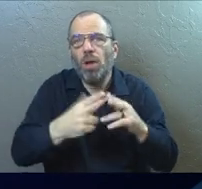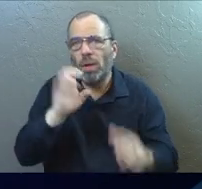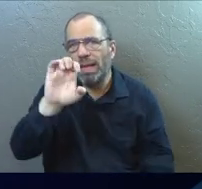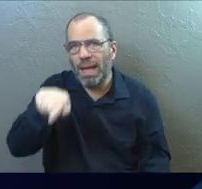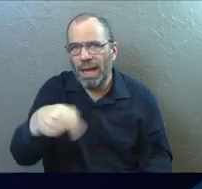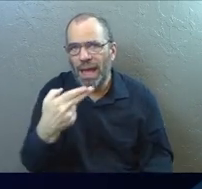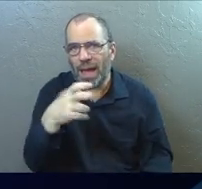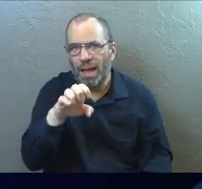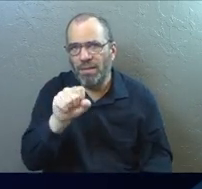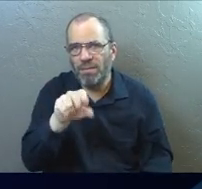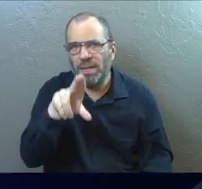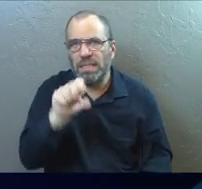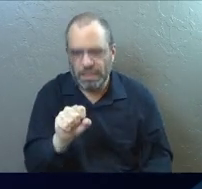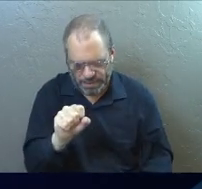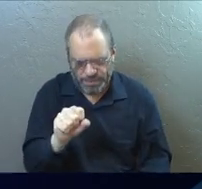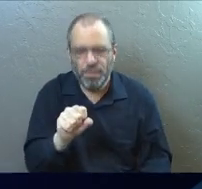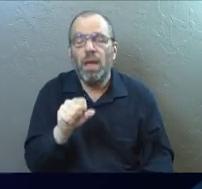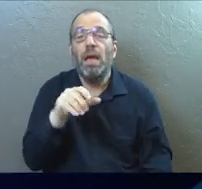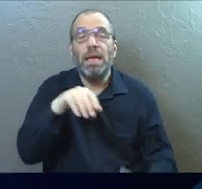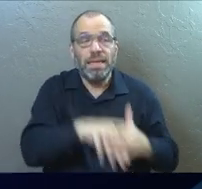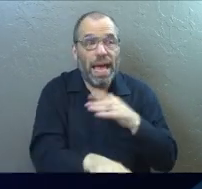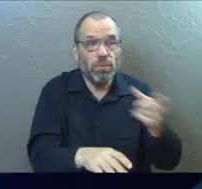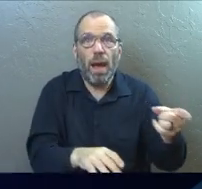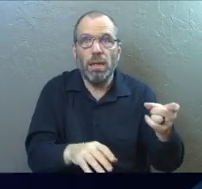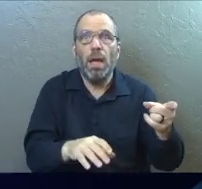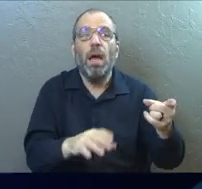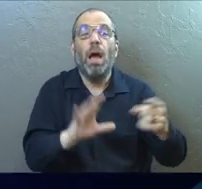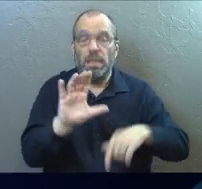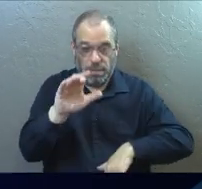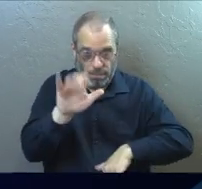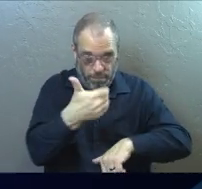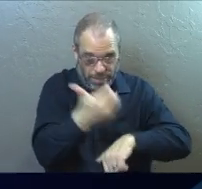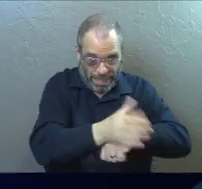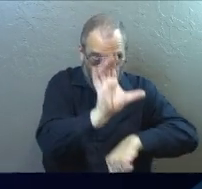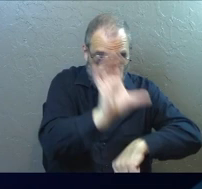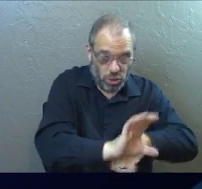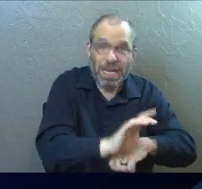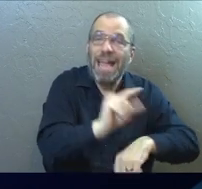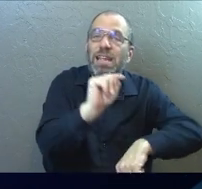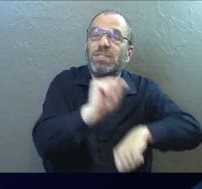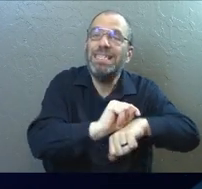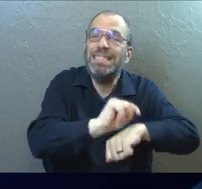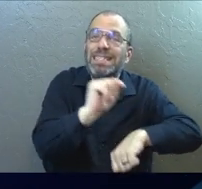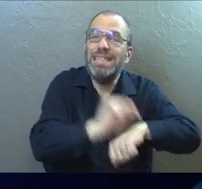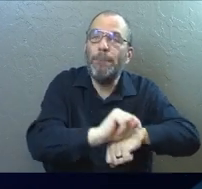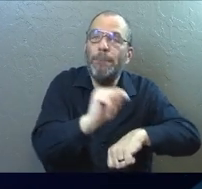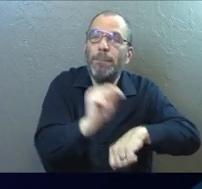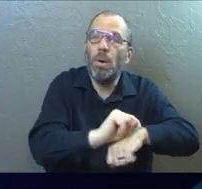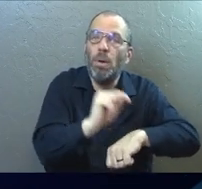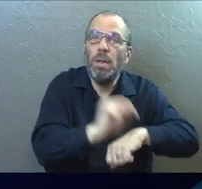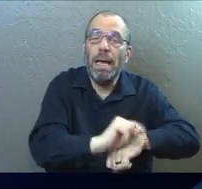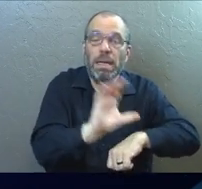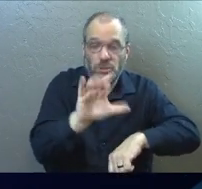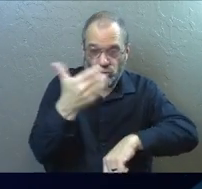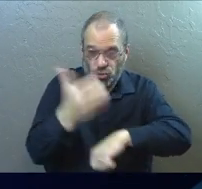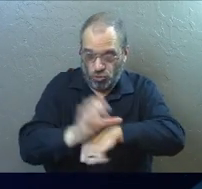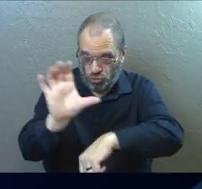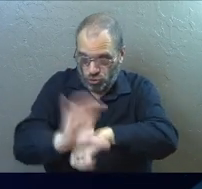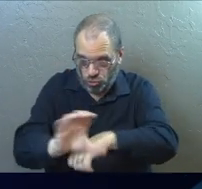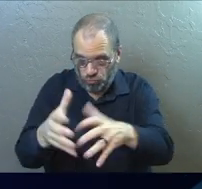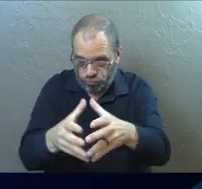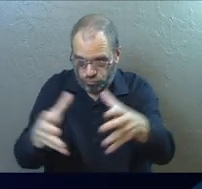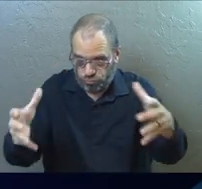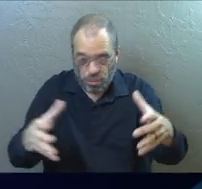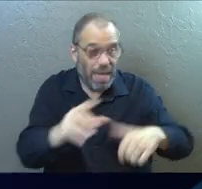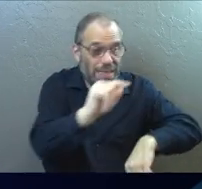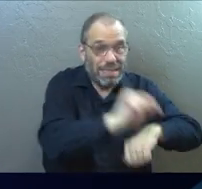And when he was at that city called Ephesus, guess what? He's planting a church and there's a temple. And as Paul planted his church and his church got